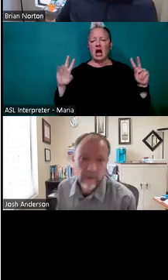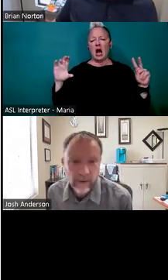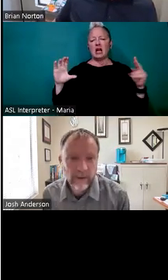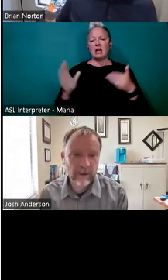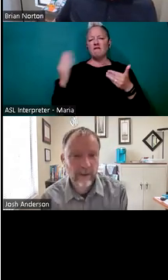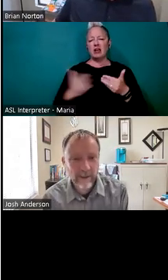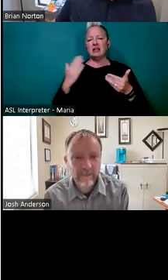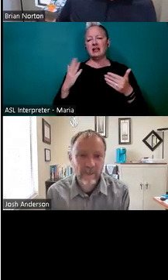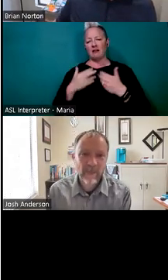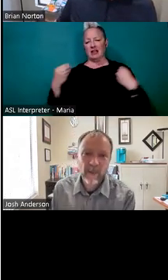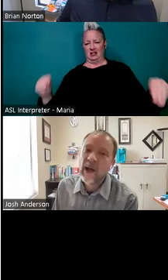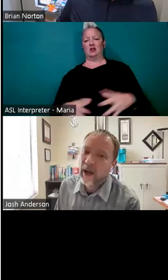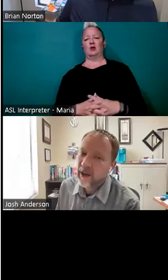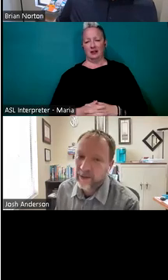Absolutely.